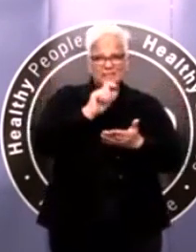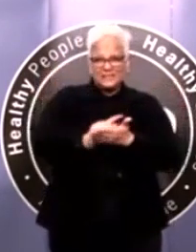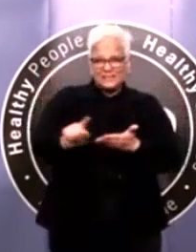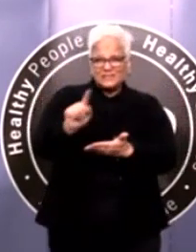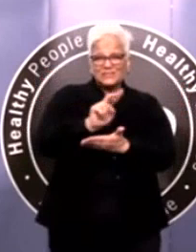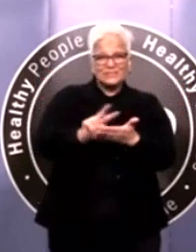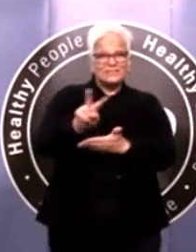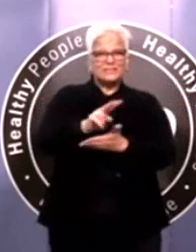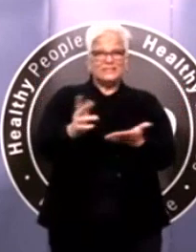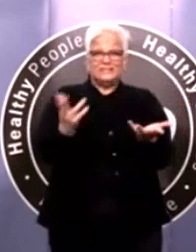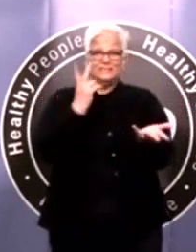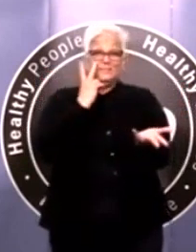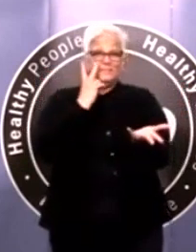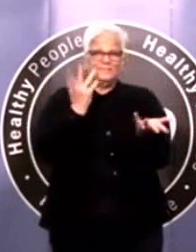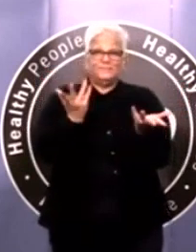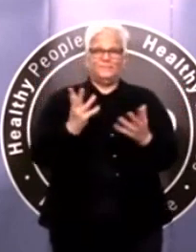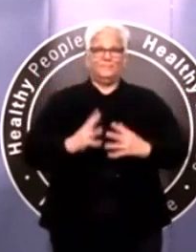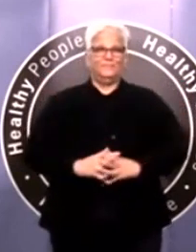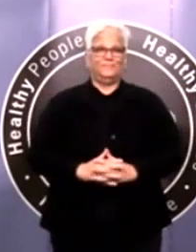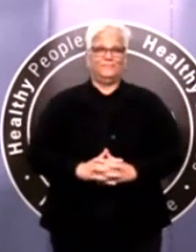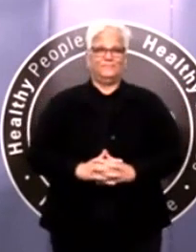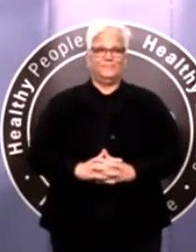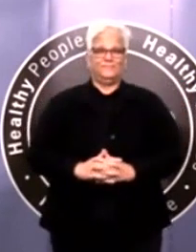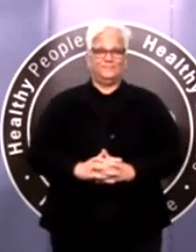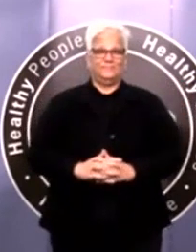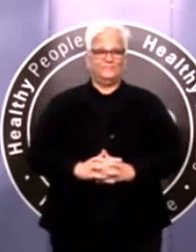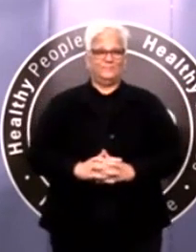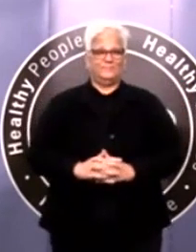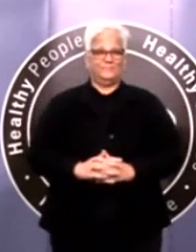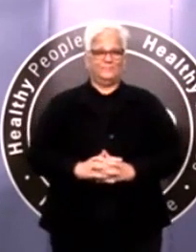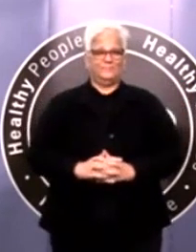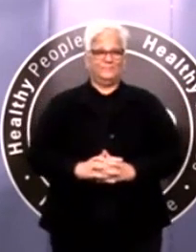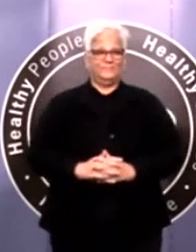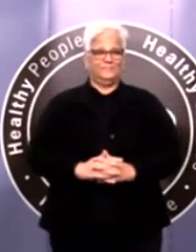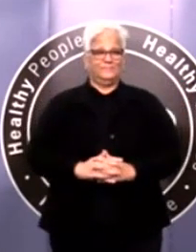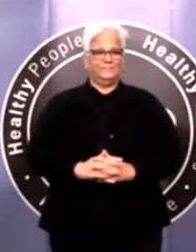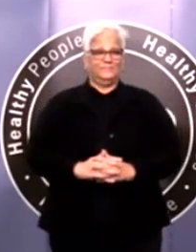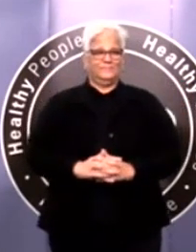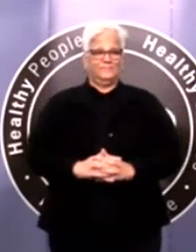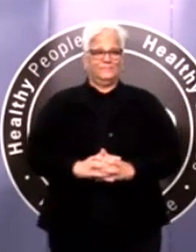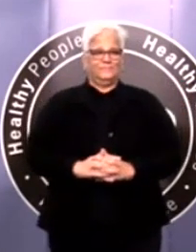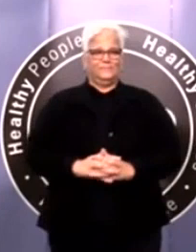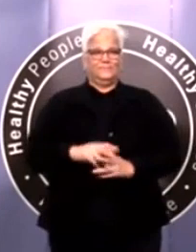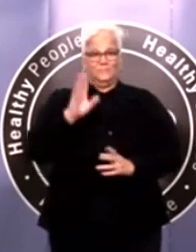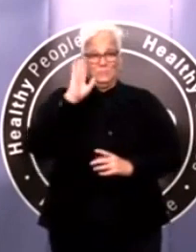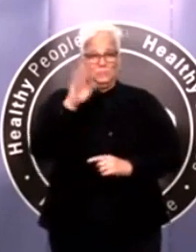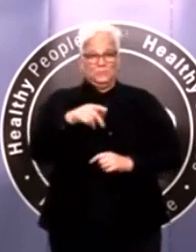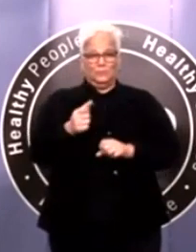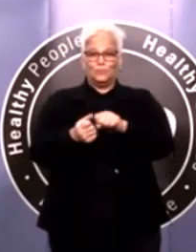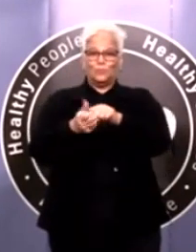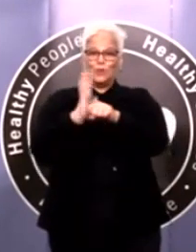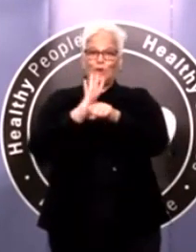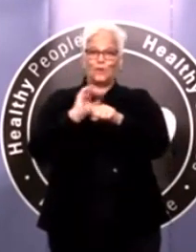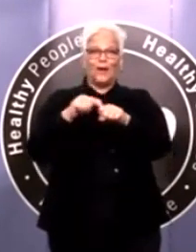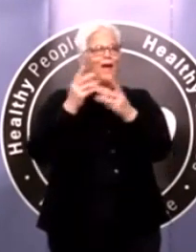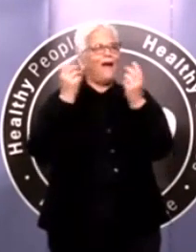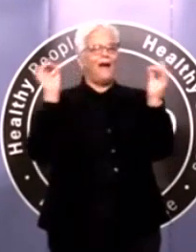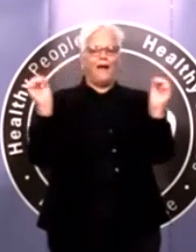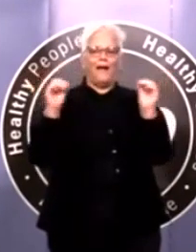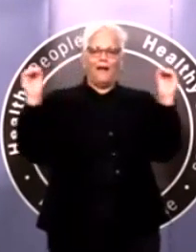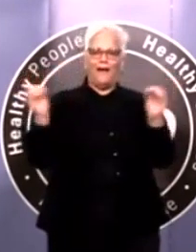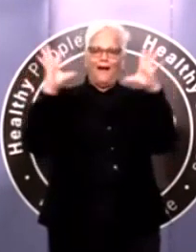No one in Tulsa, except those who've already had it, are immune to it. It will be here for a long time.